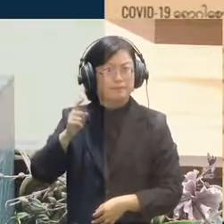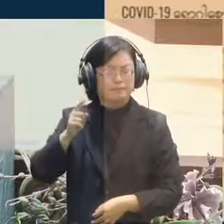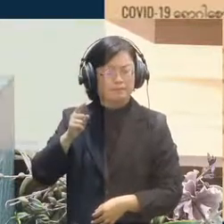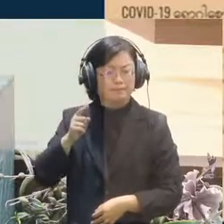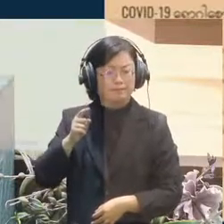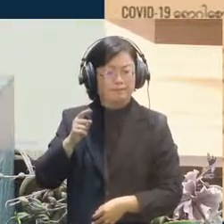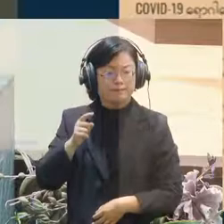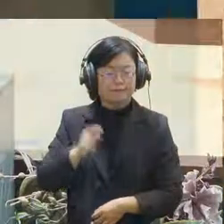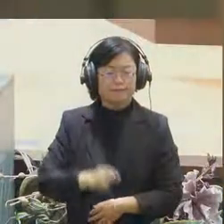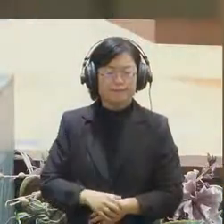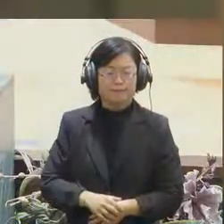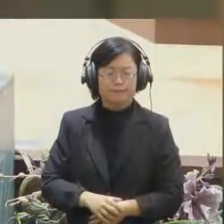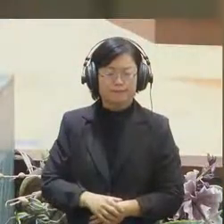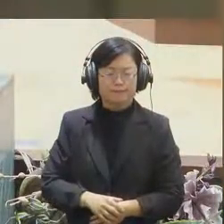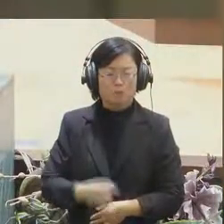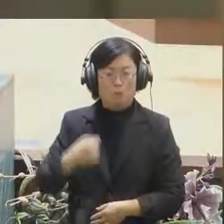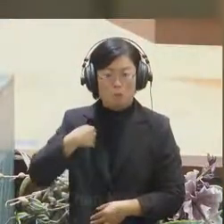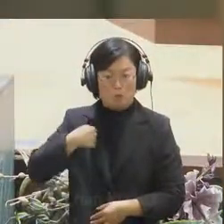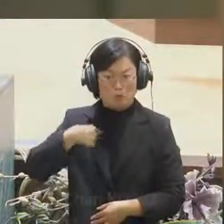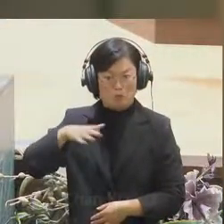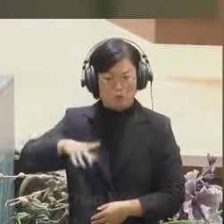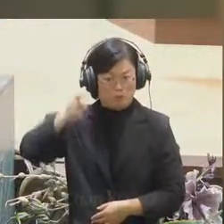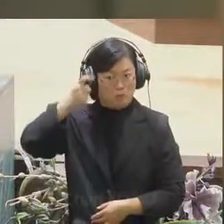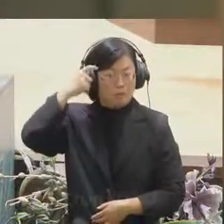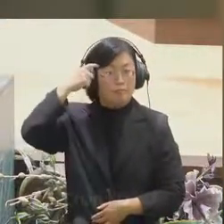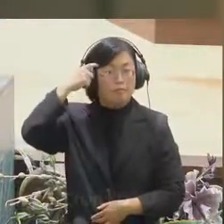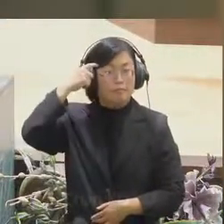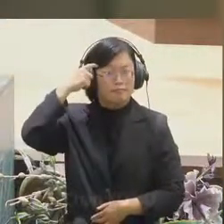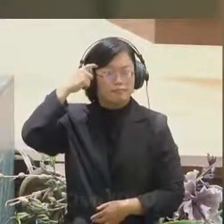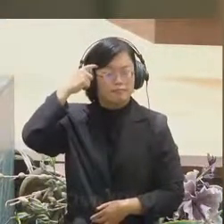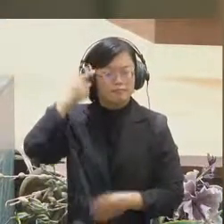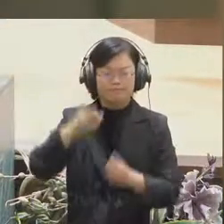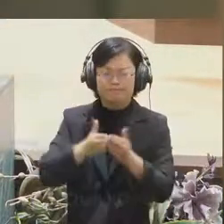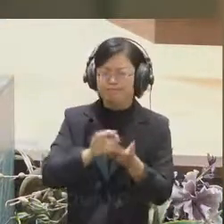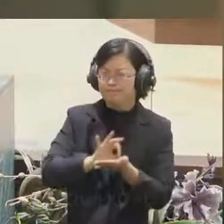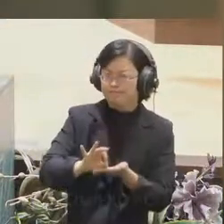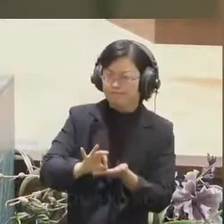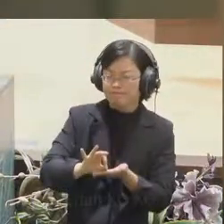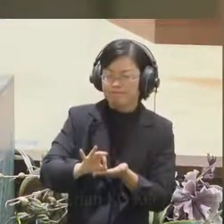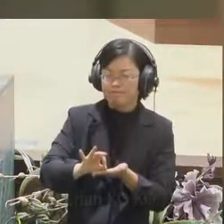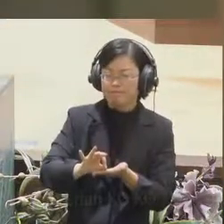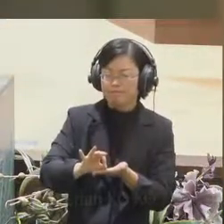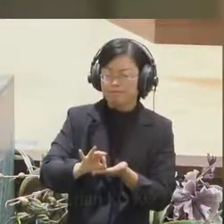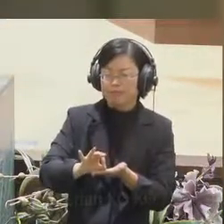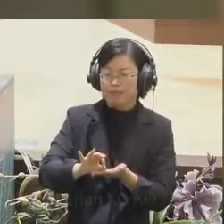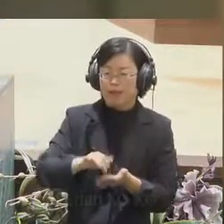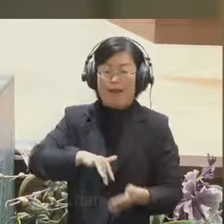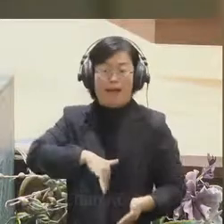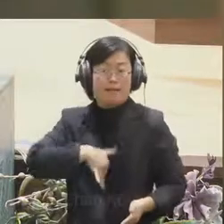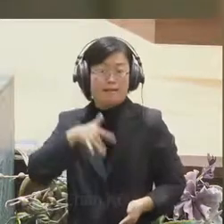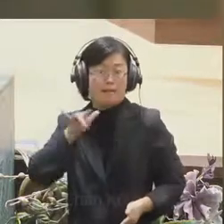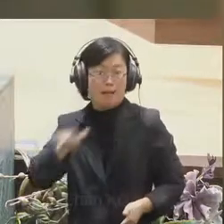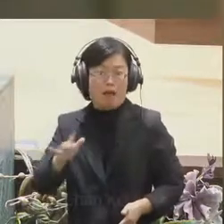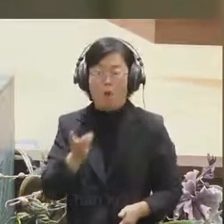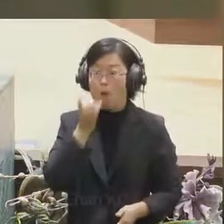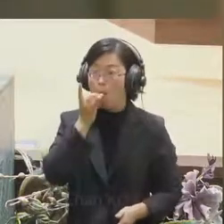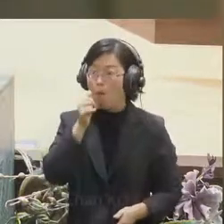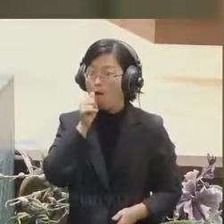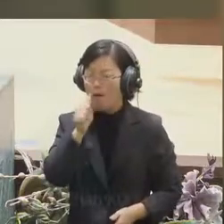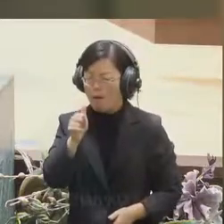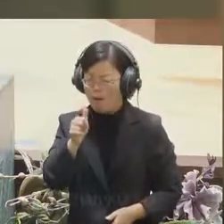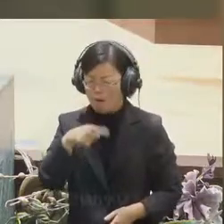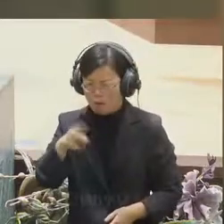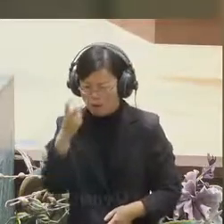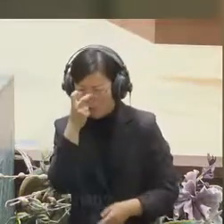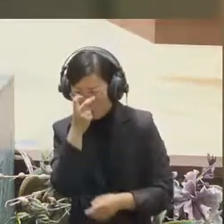My first thought was to use the better recognition or natural language processing to